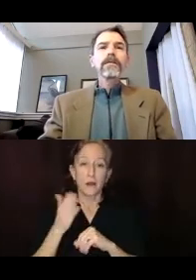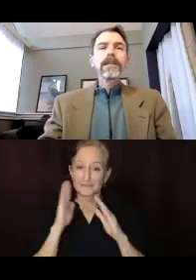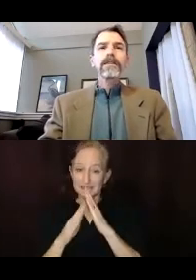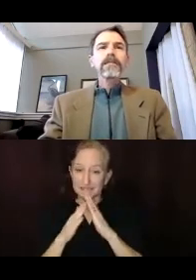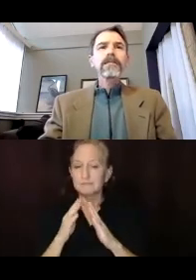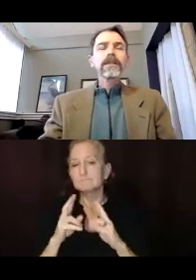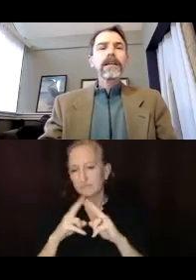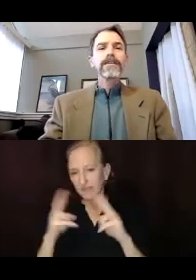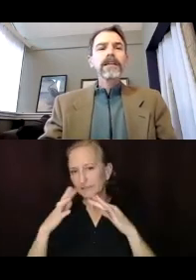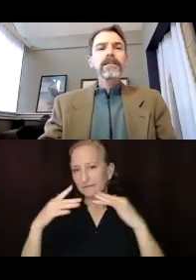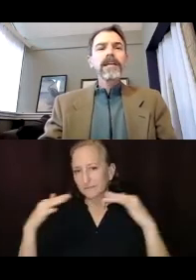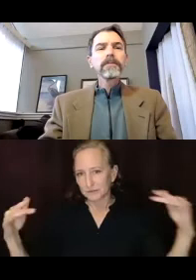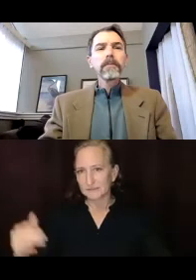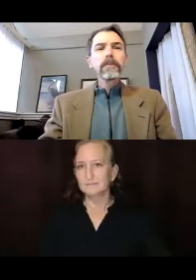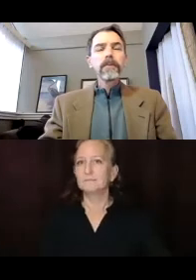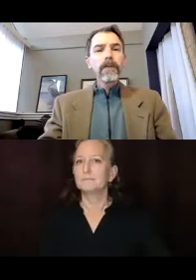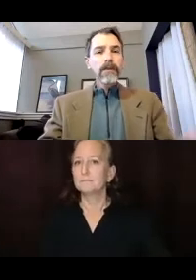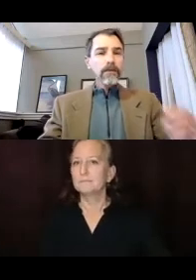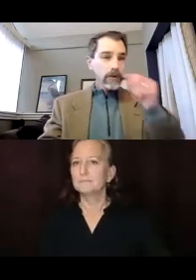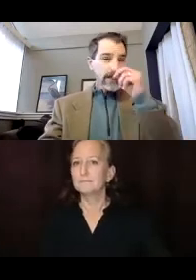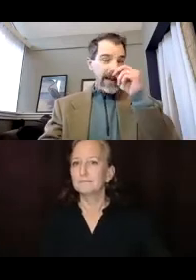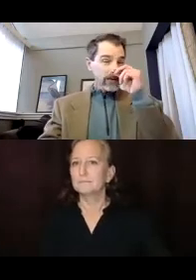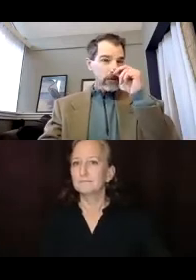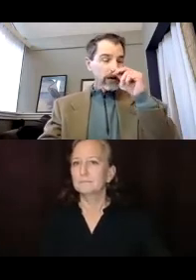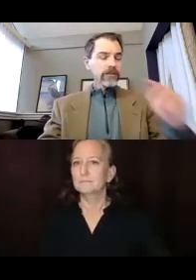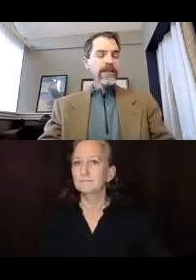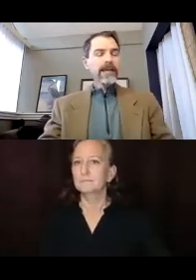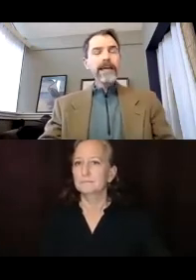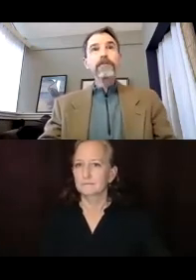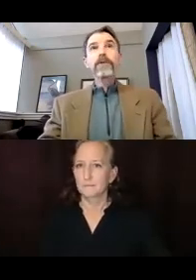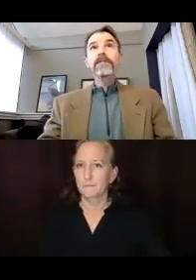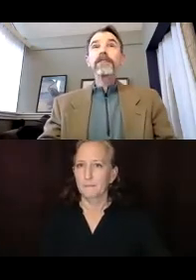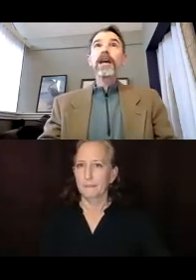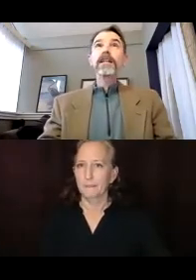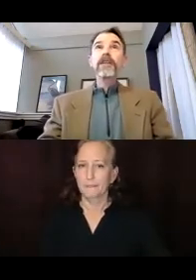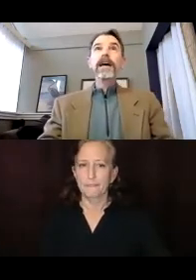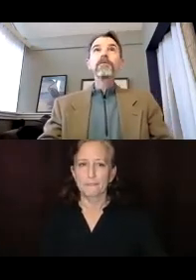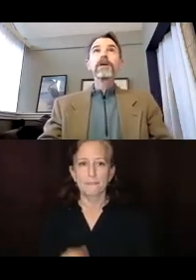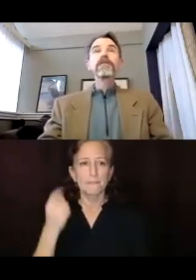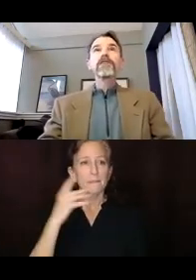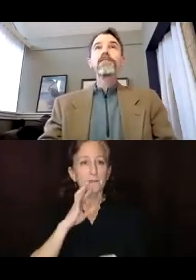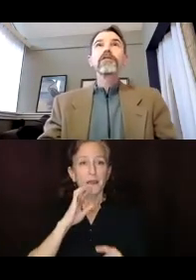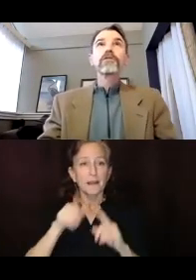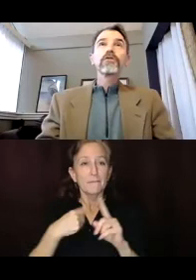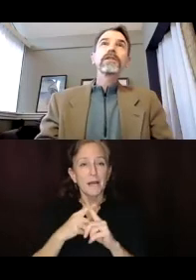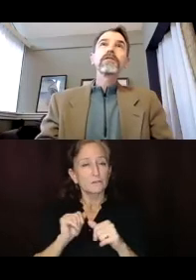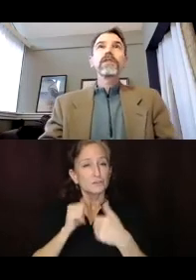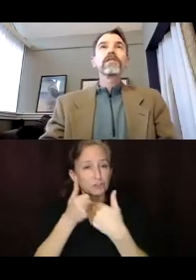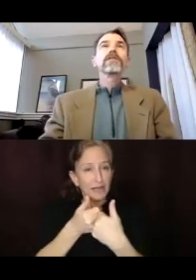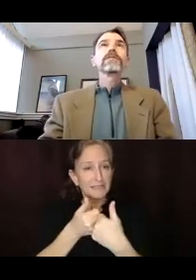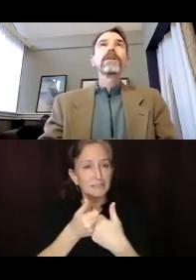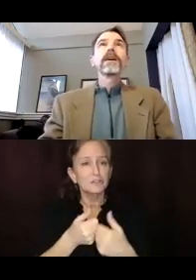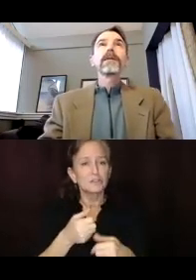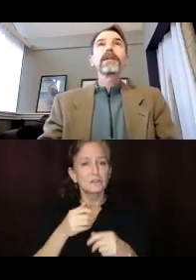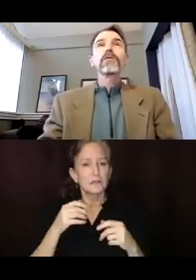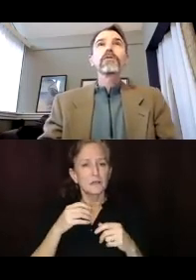So next, next slide. So in that growth, and I, when I say a challenge, I don't want to suggest that our diversity of those things